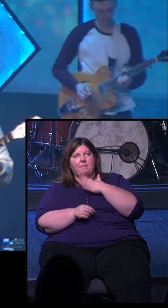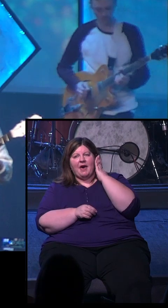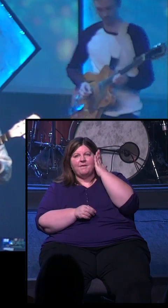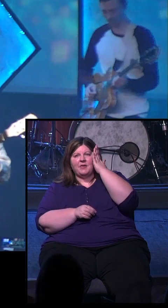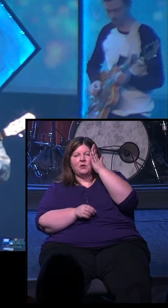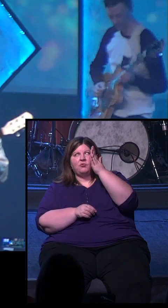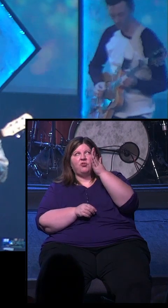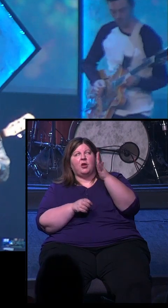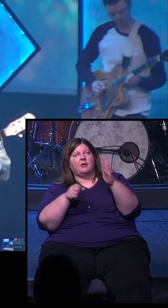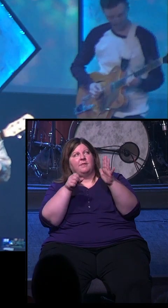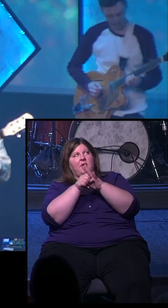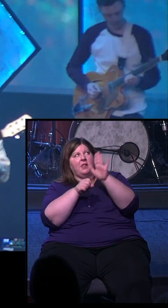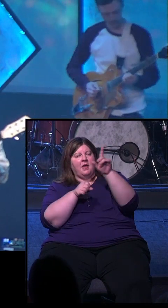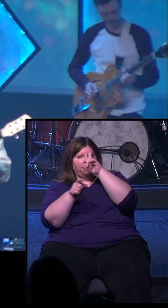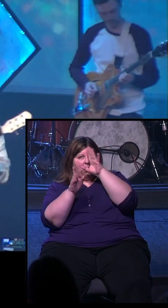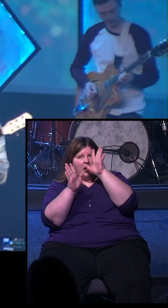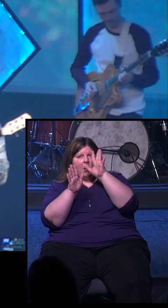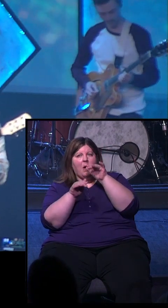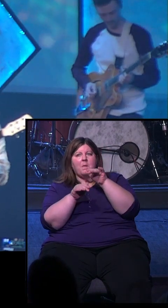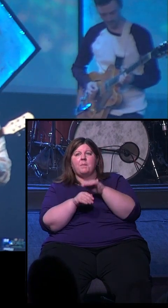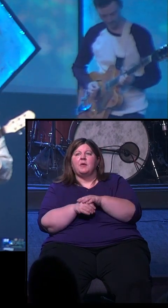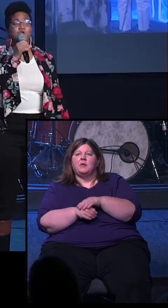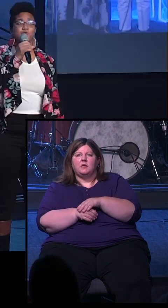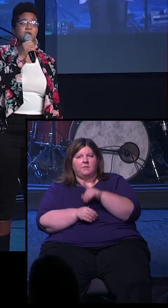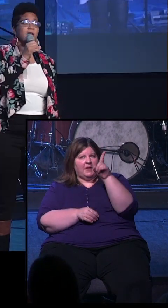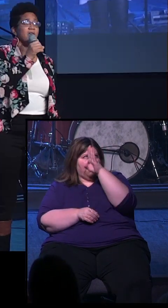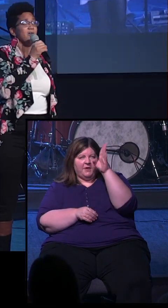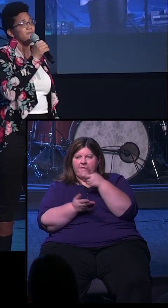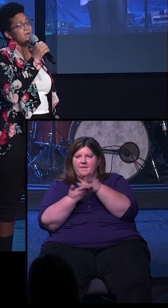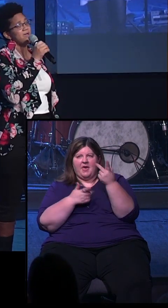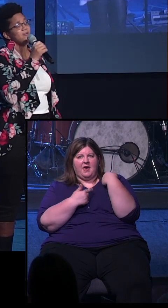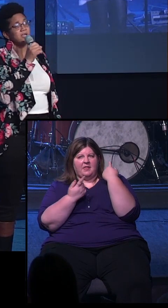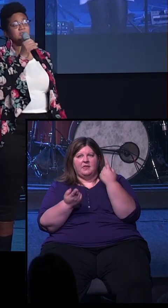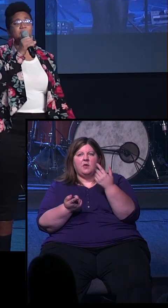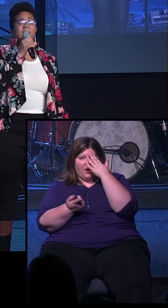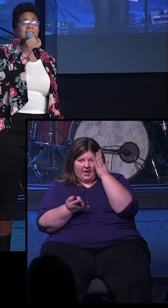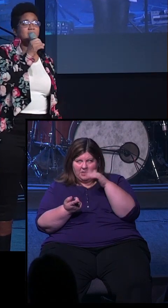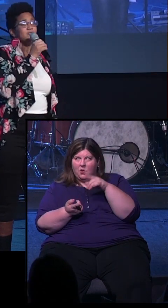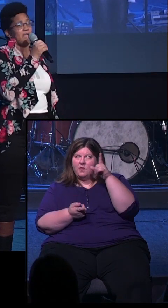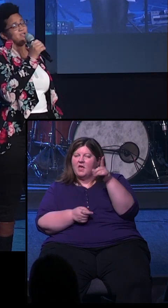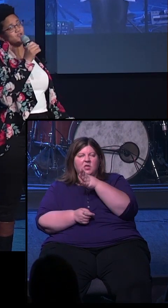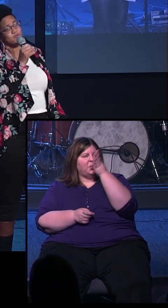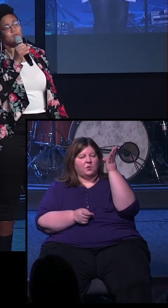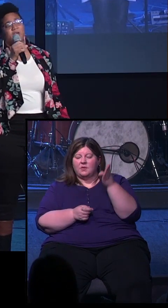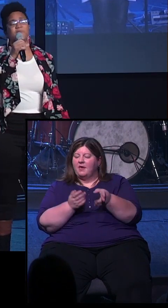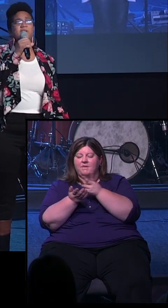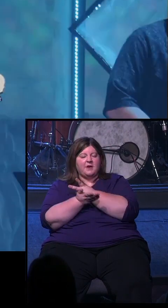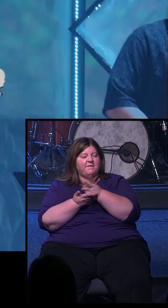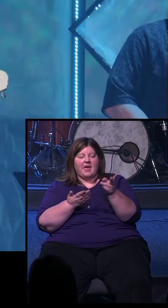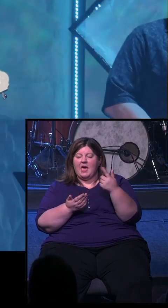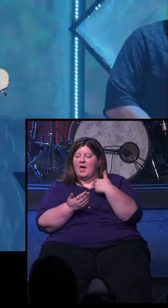said my future's full of your hope. You've never failed, so I know that you'll